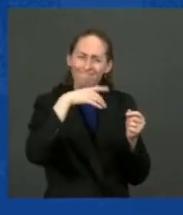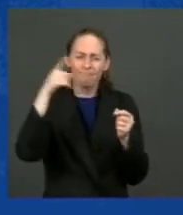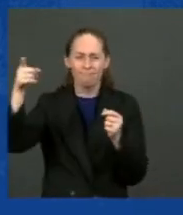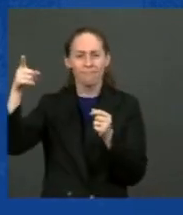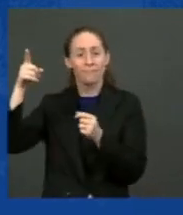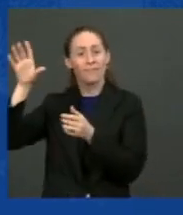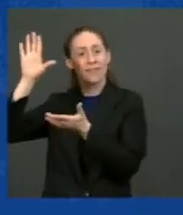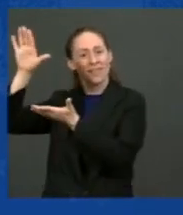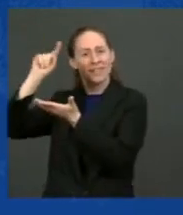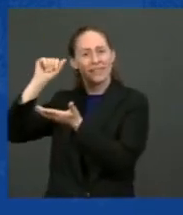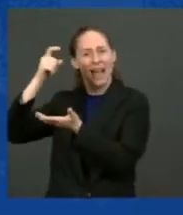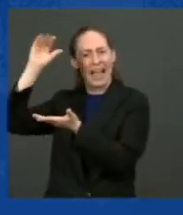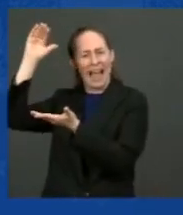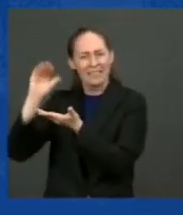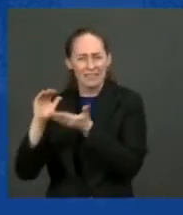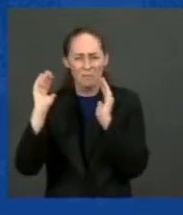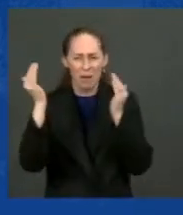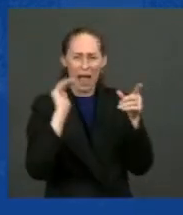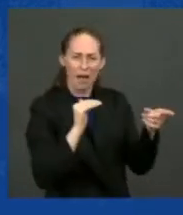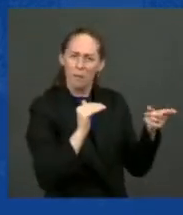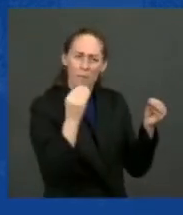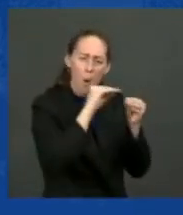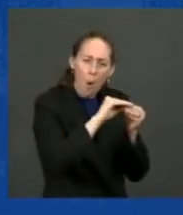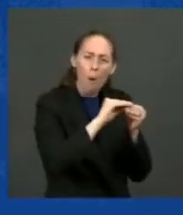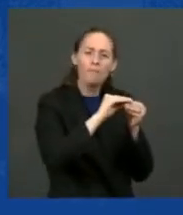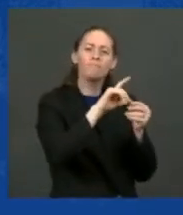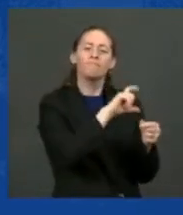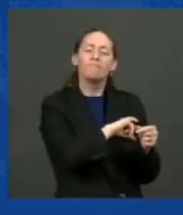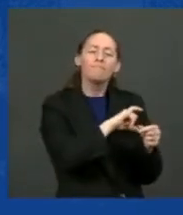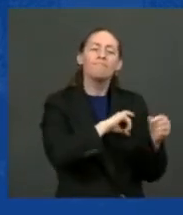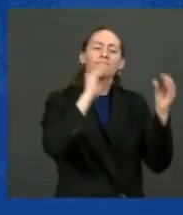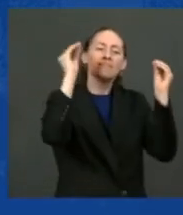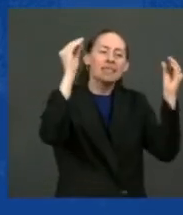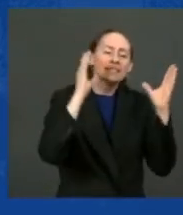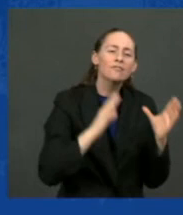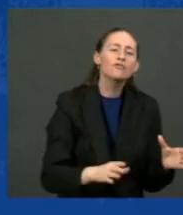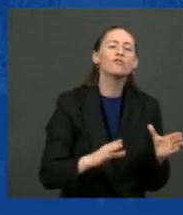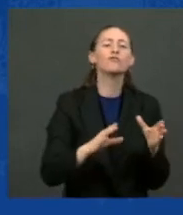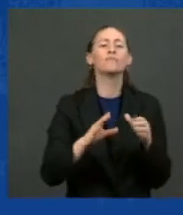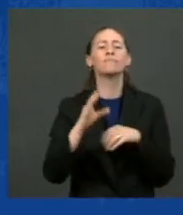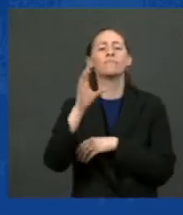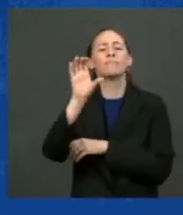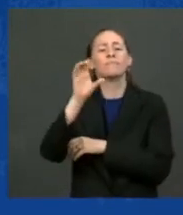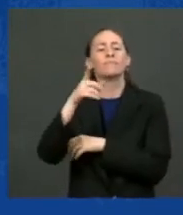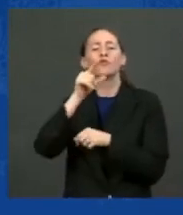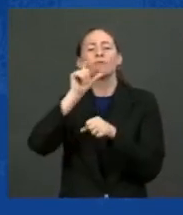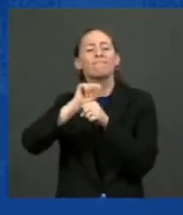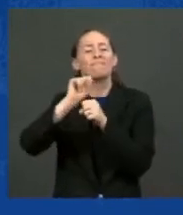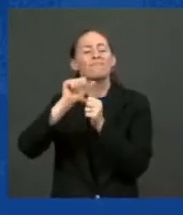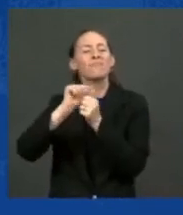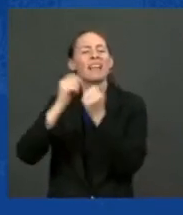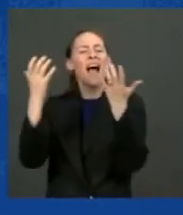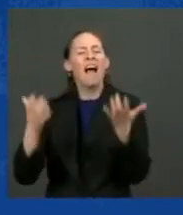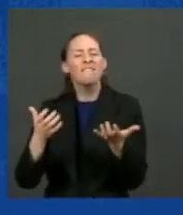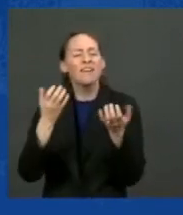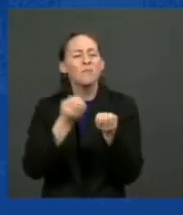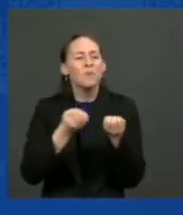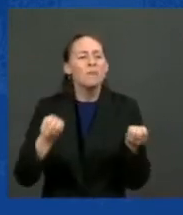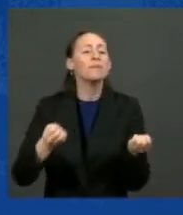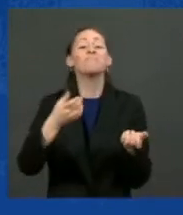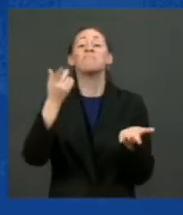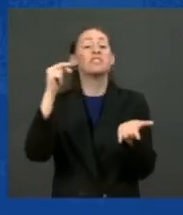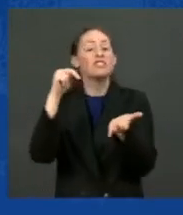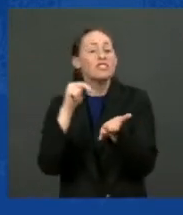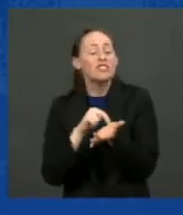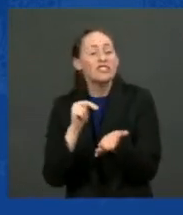A police officer, a teacher, a union crane operator, and a nurse, they